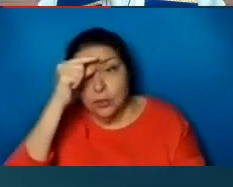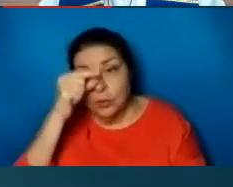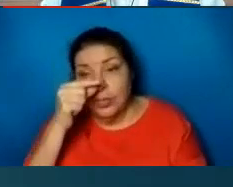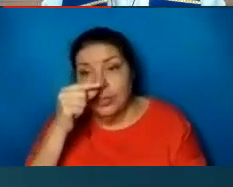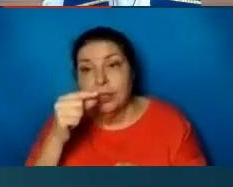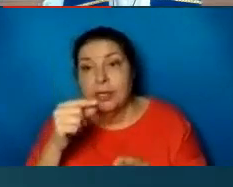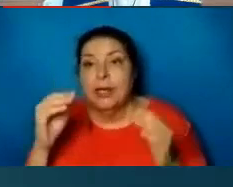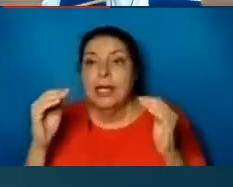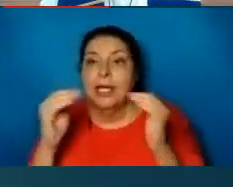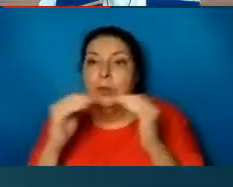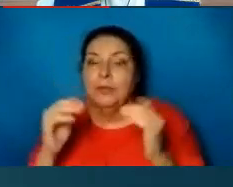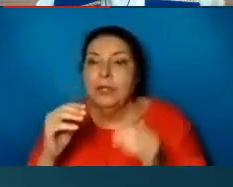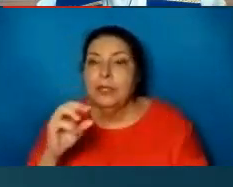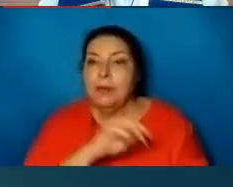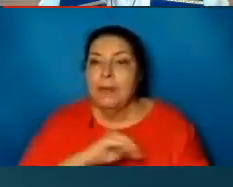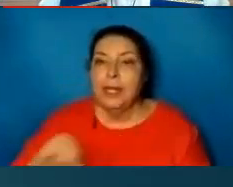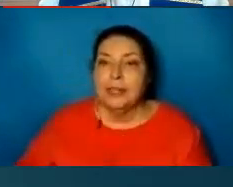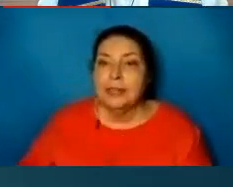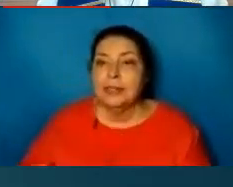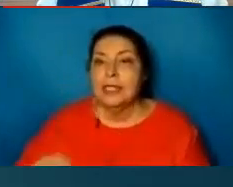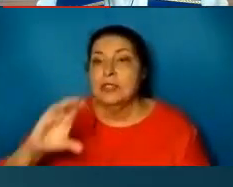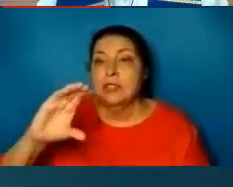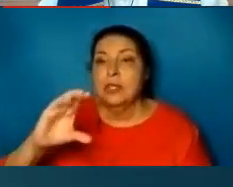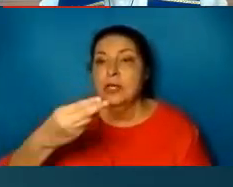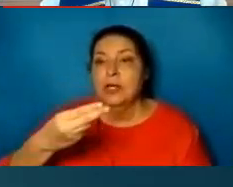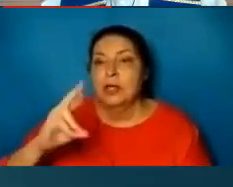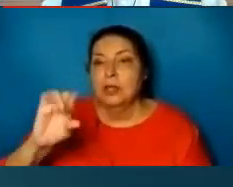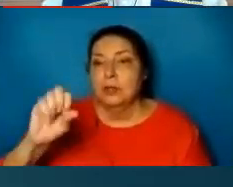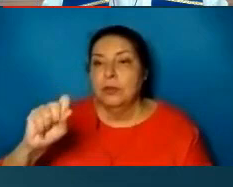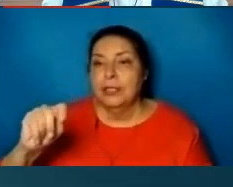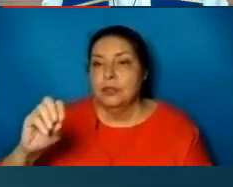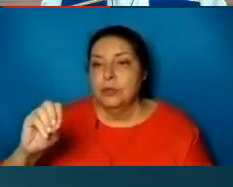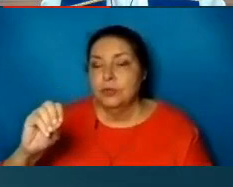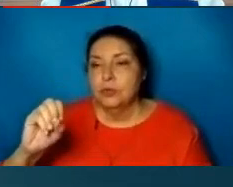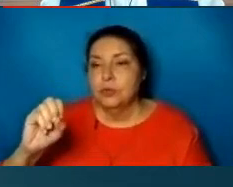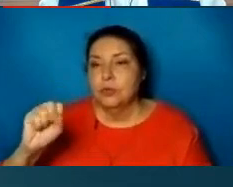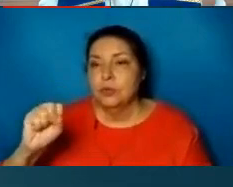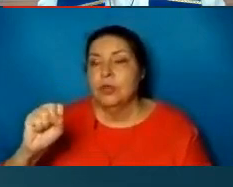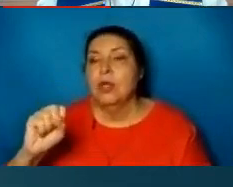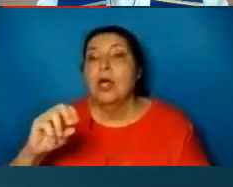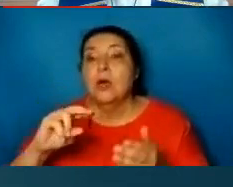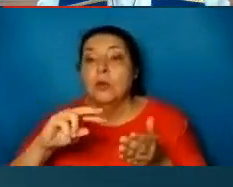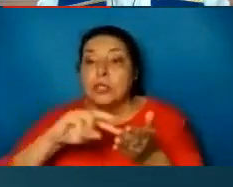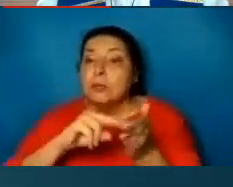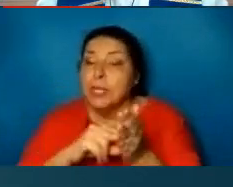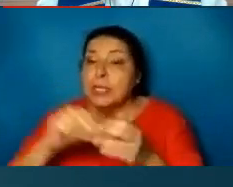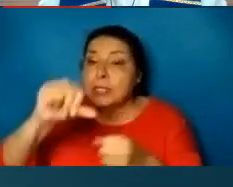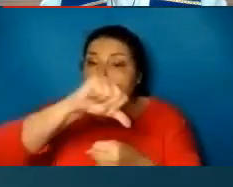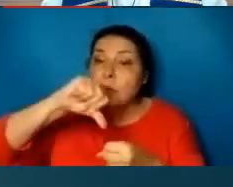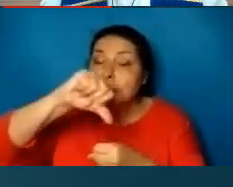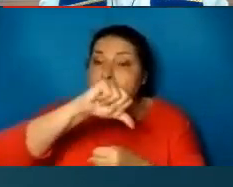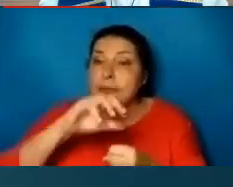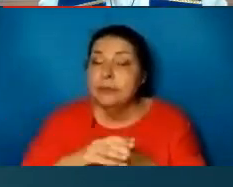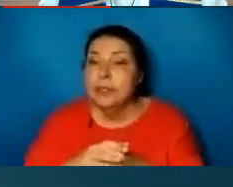Christ. Christos means the anointed one. So Jesus is the Christ, the anointed